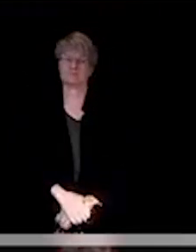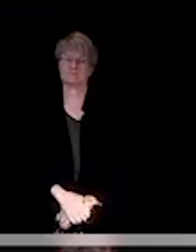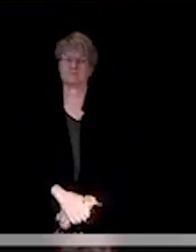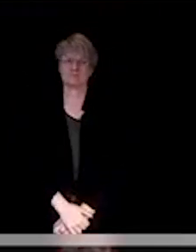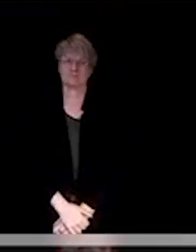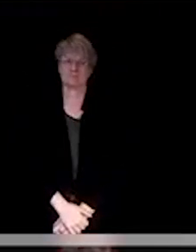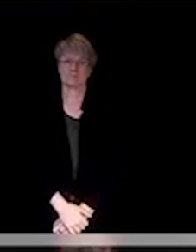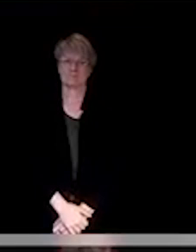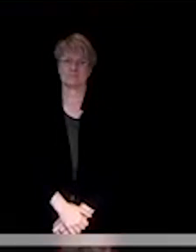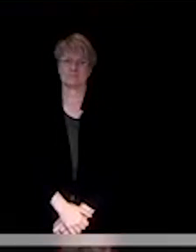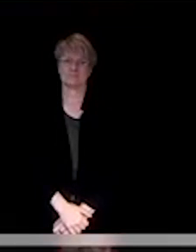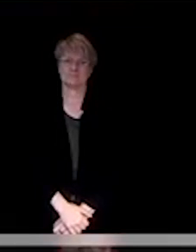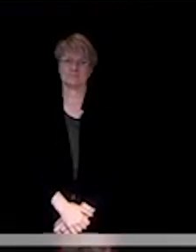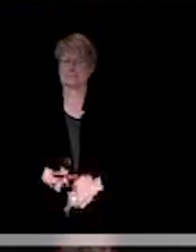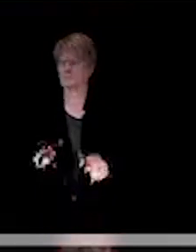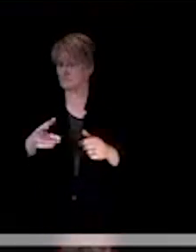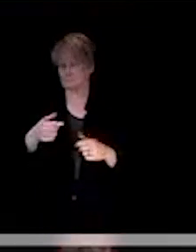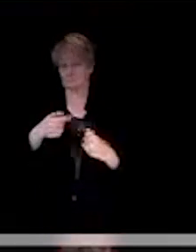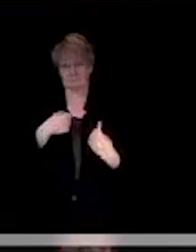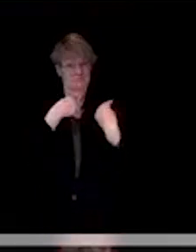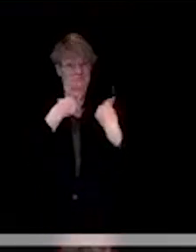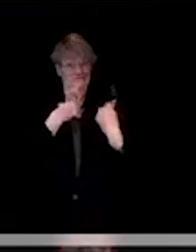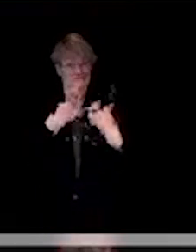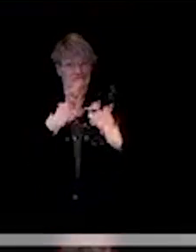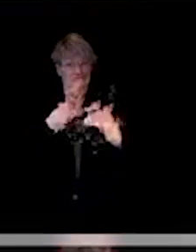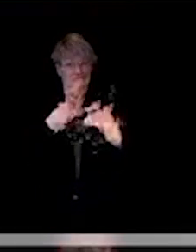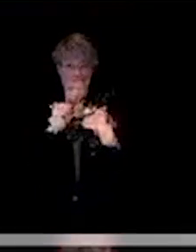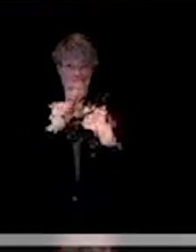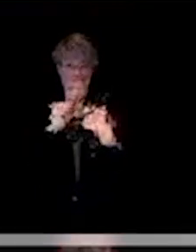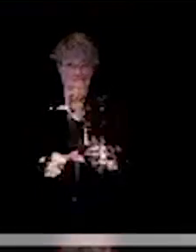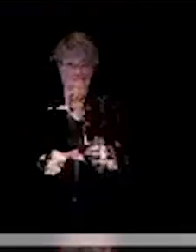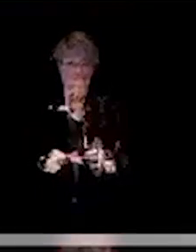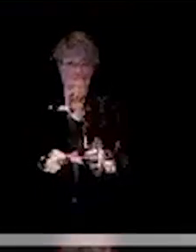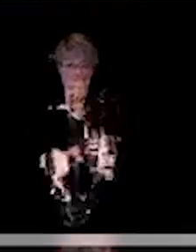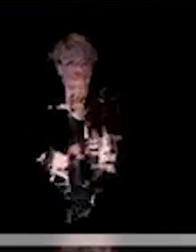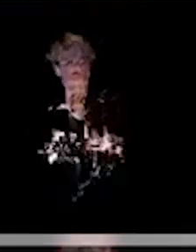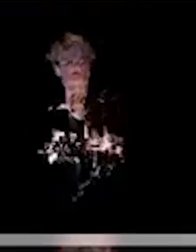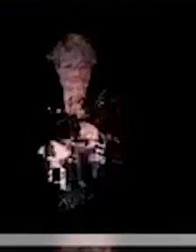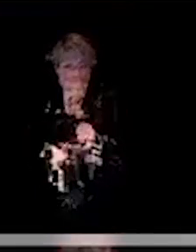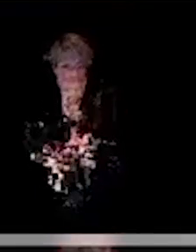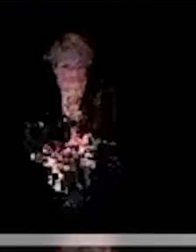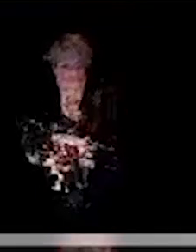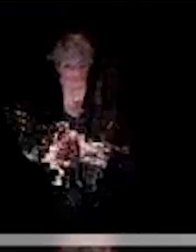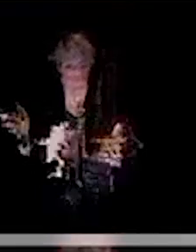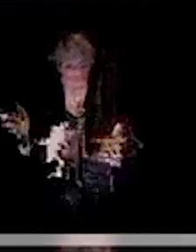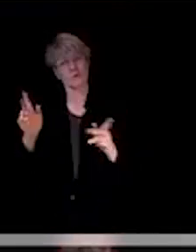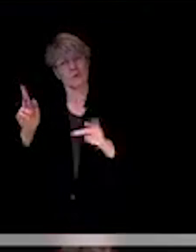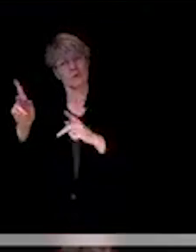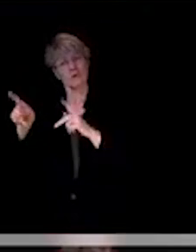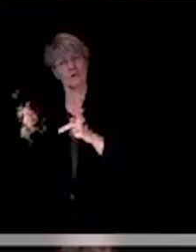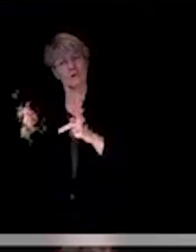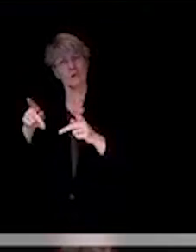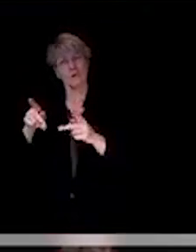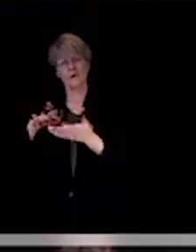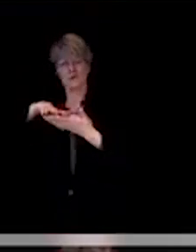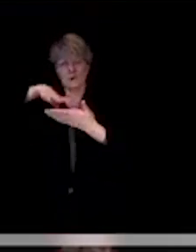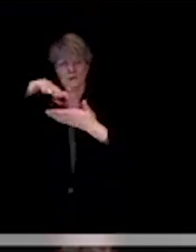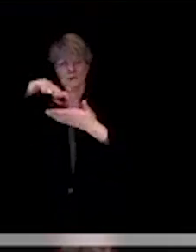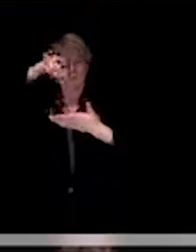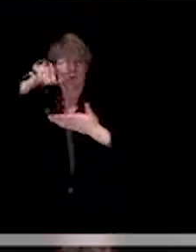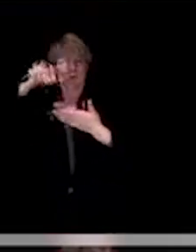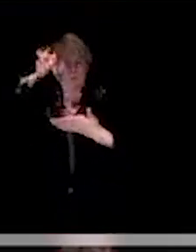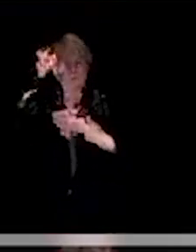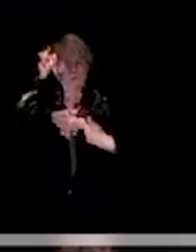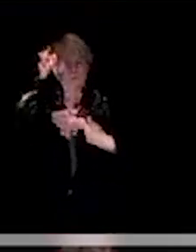And that hasn't changed. We also encourage people to become familiar with what the recommendations are in these different sectors. And